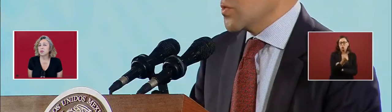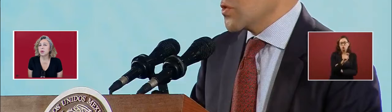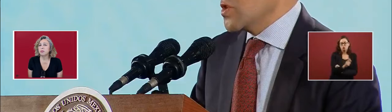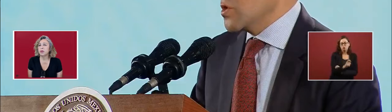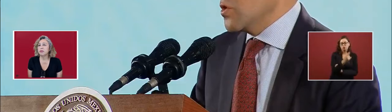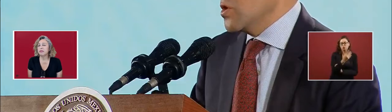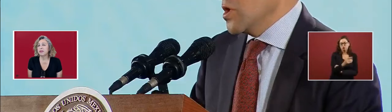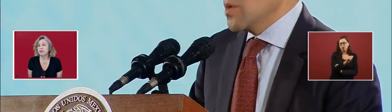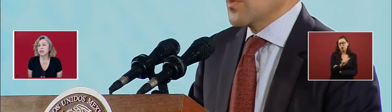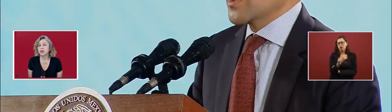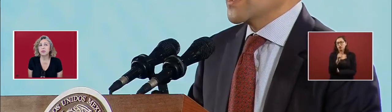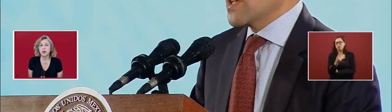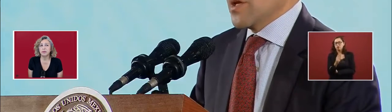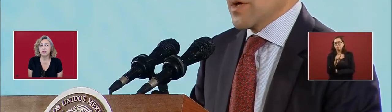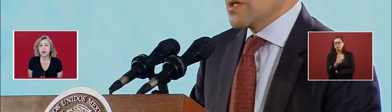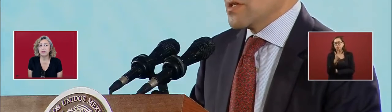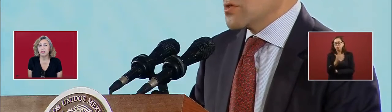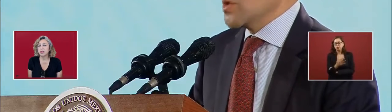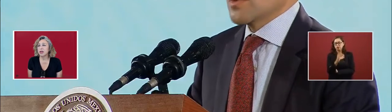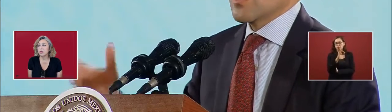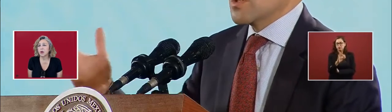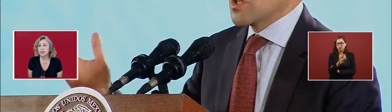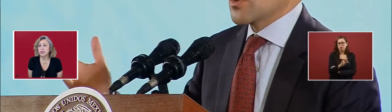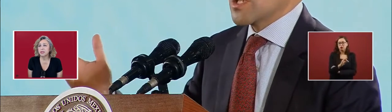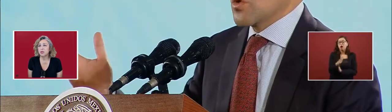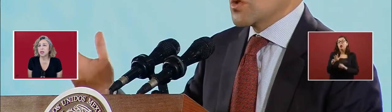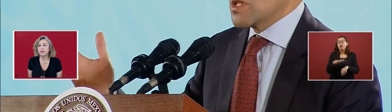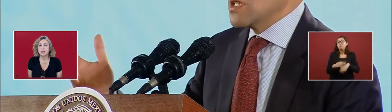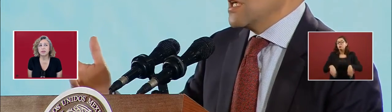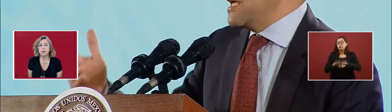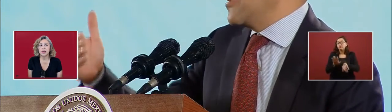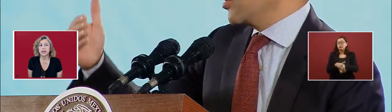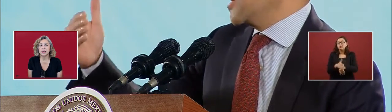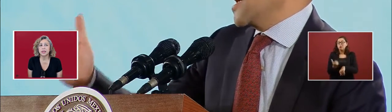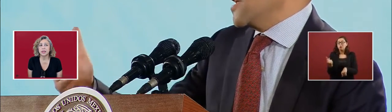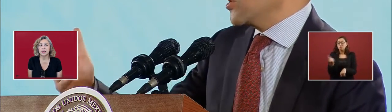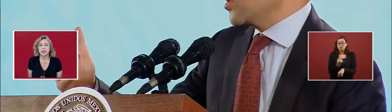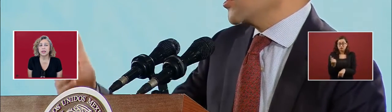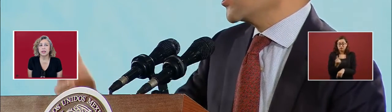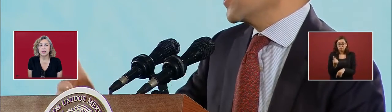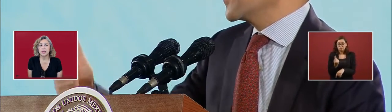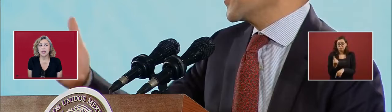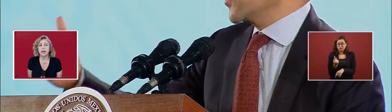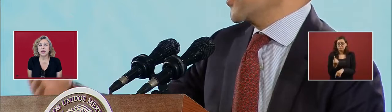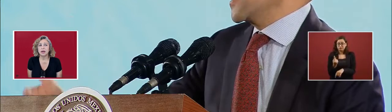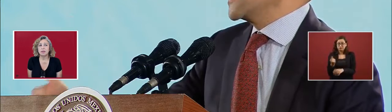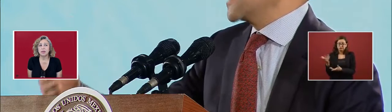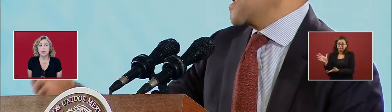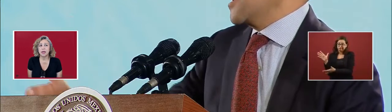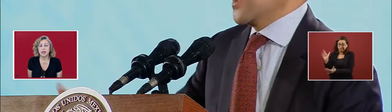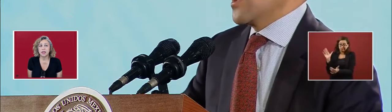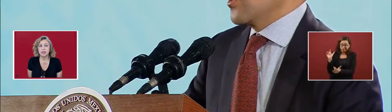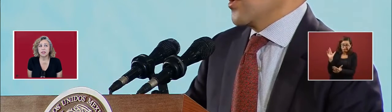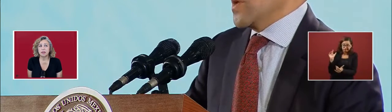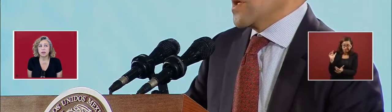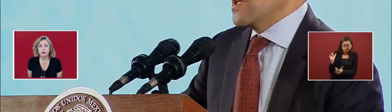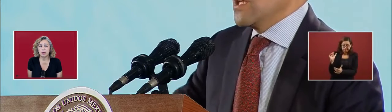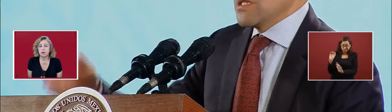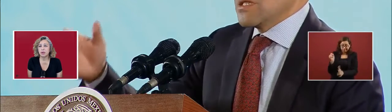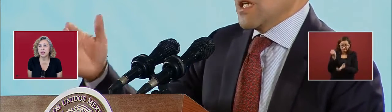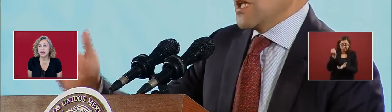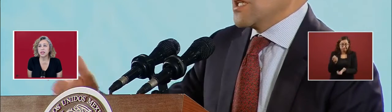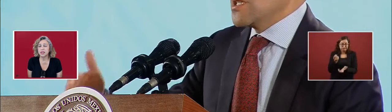It's 1.5 to 2.5. Why is this relevant? Because the income is